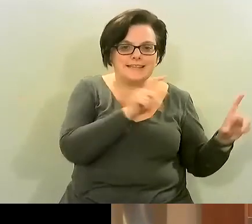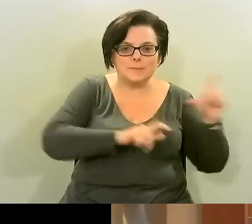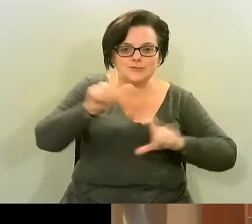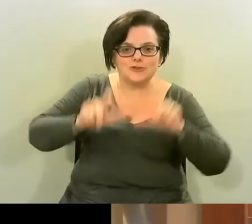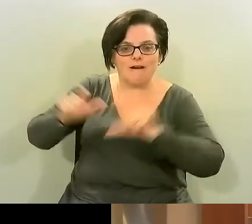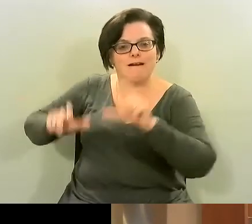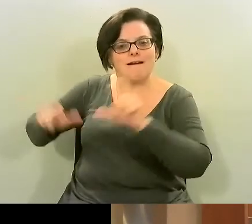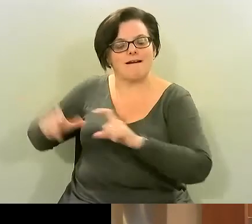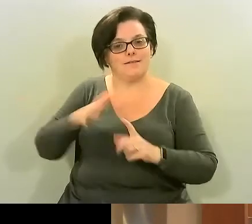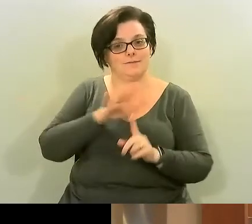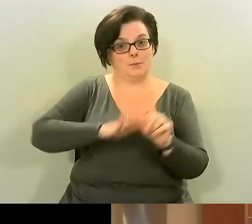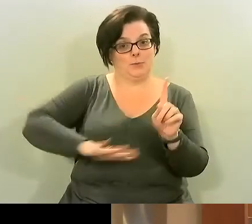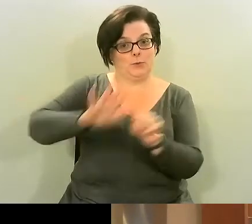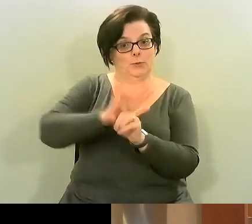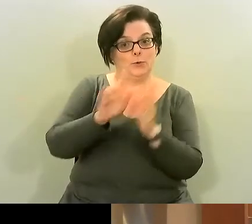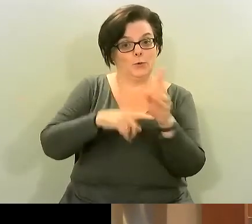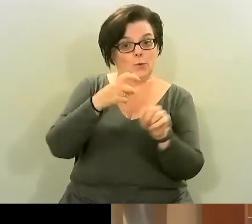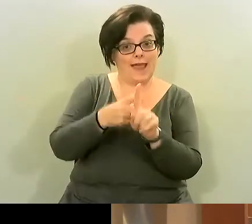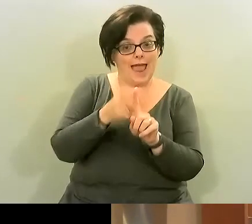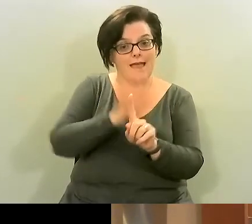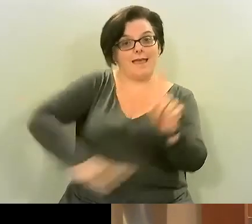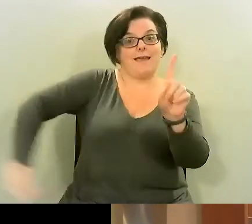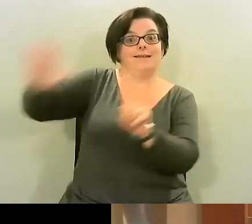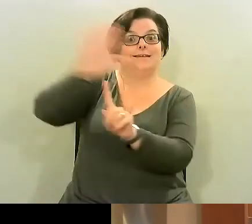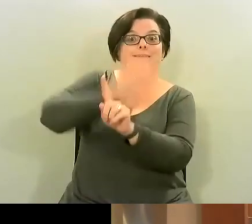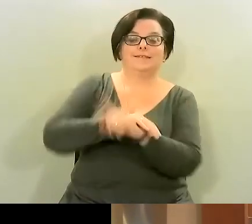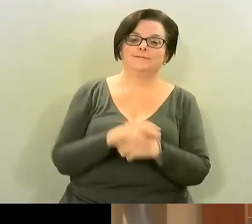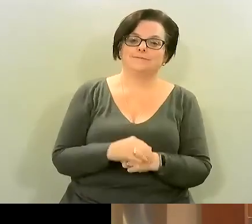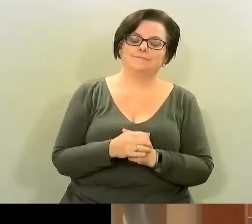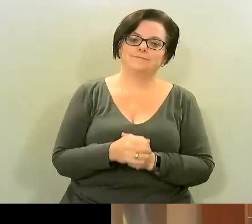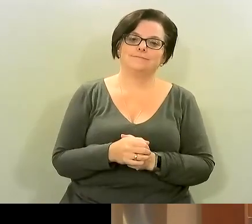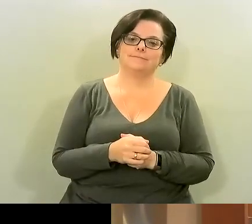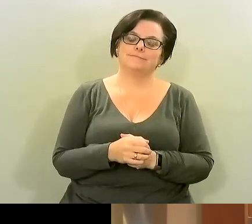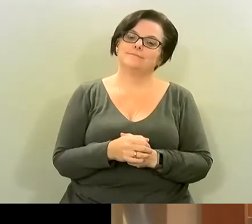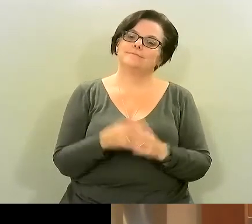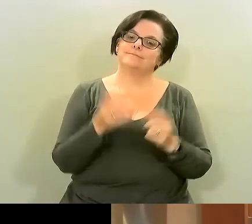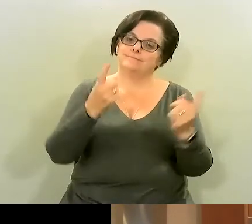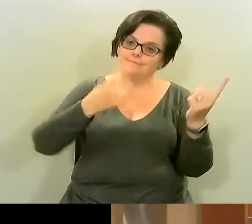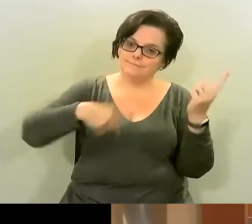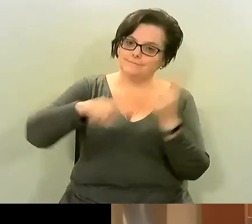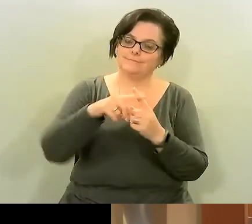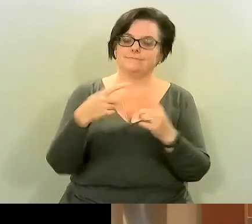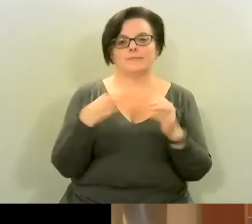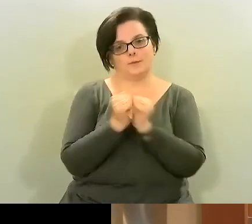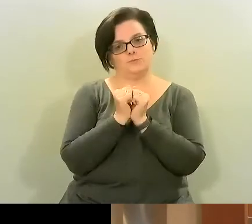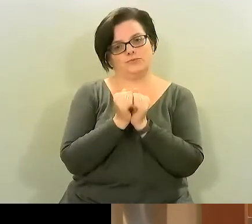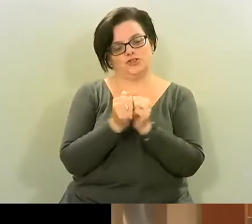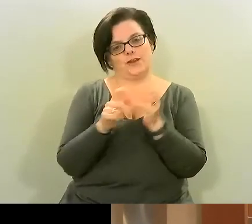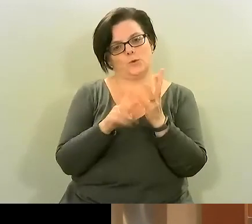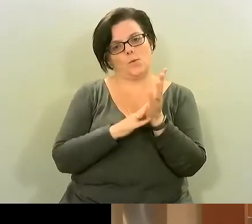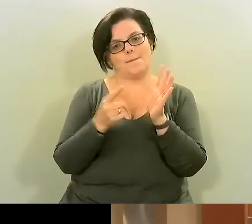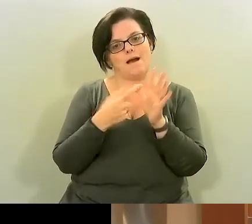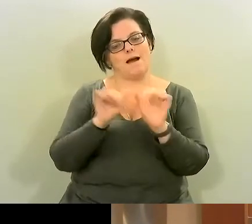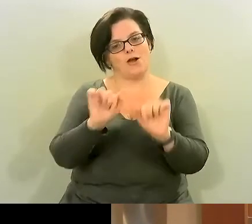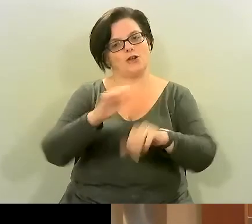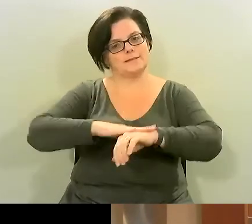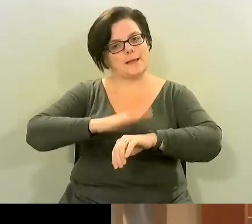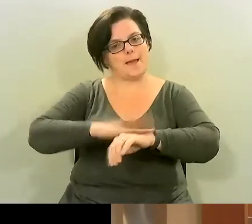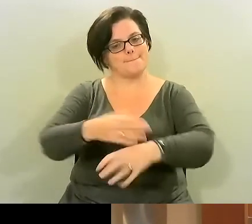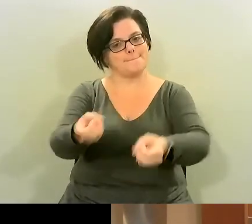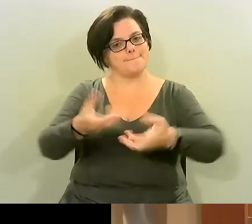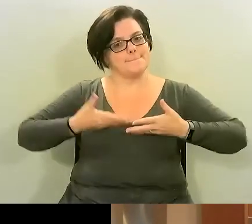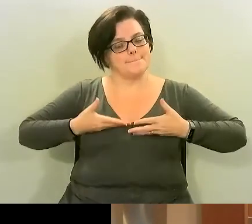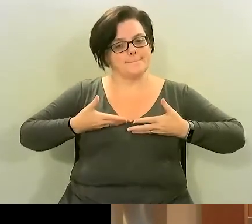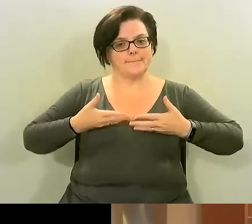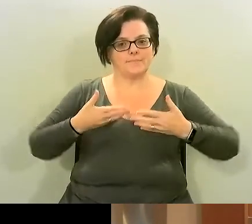beyond um anyway ladies and gentlemen i i really appreciate umma taking the time to do this with us um we just put the